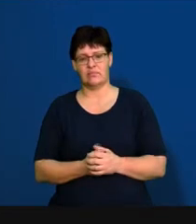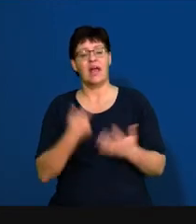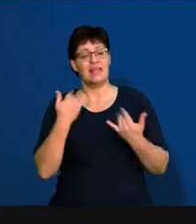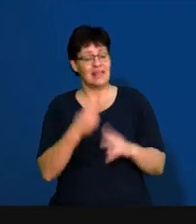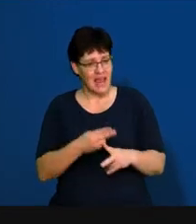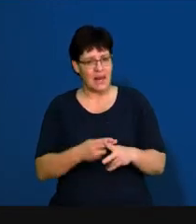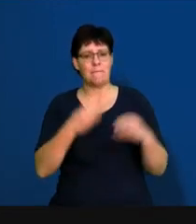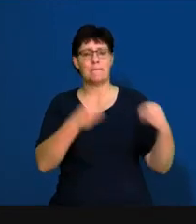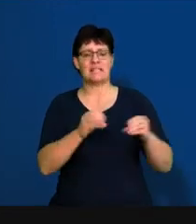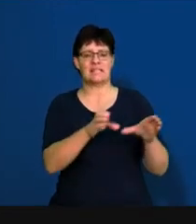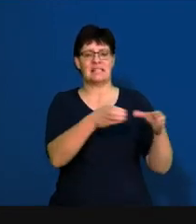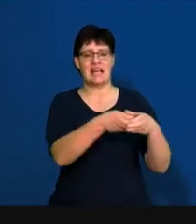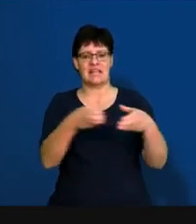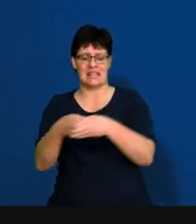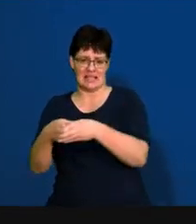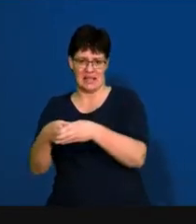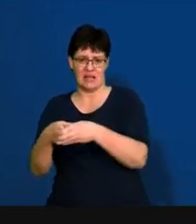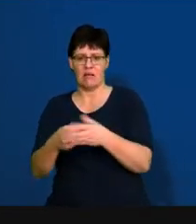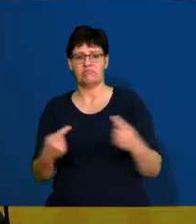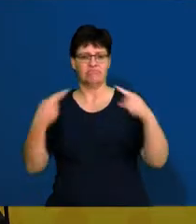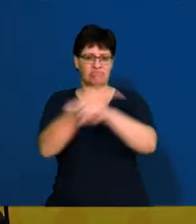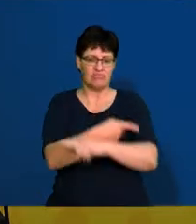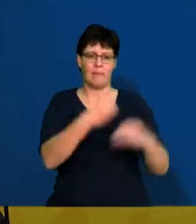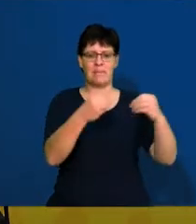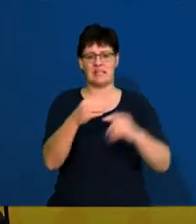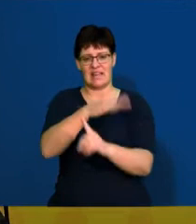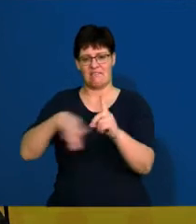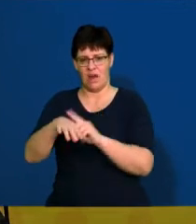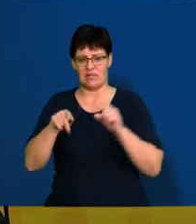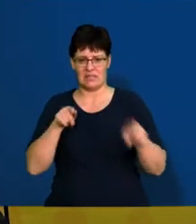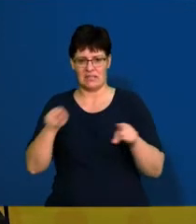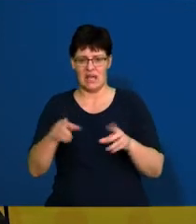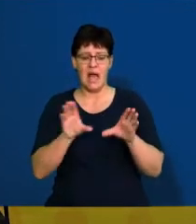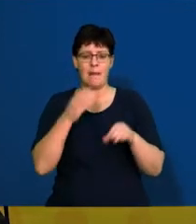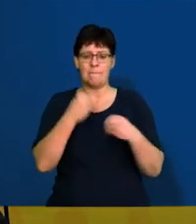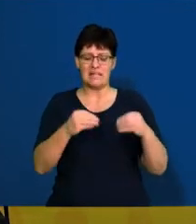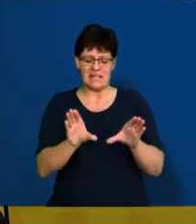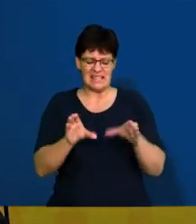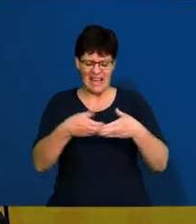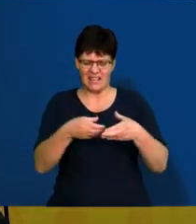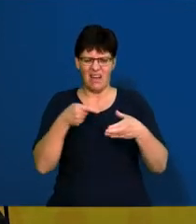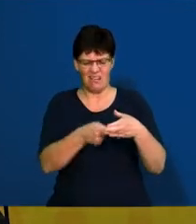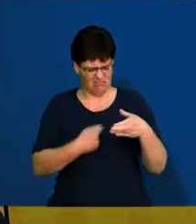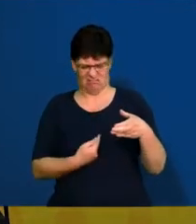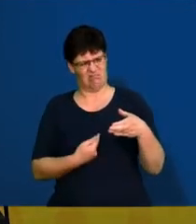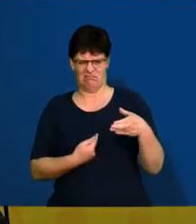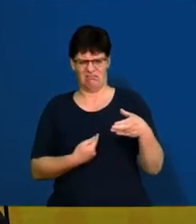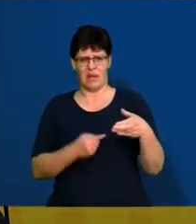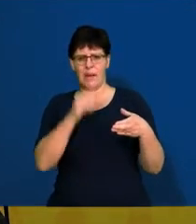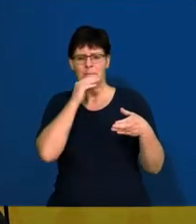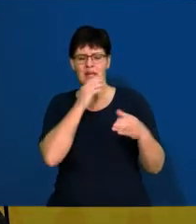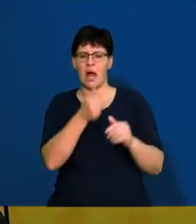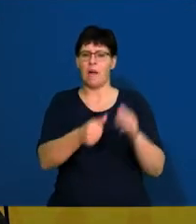business sectors versus the business environments. A lot of people get business sectors confused. Your sectors are your